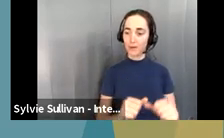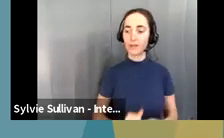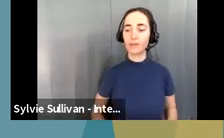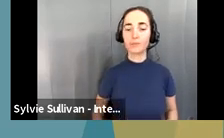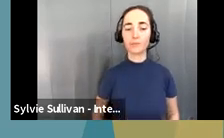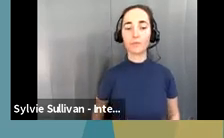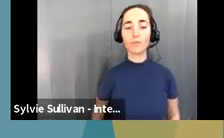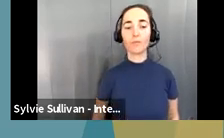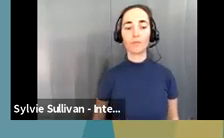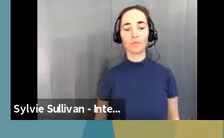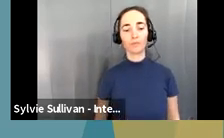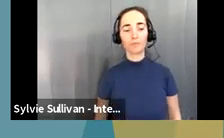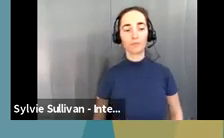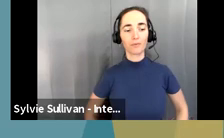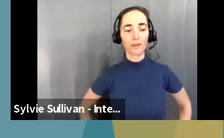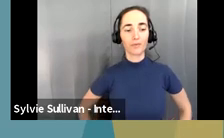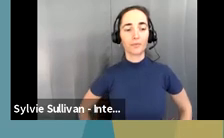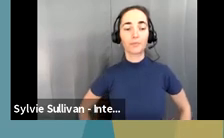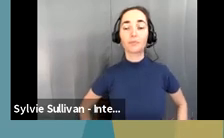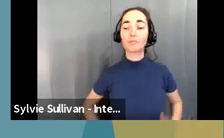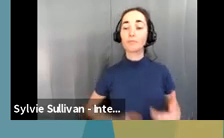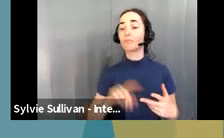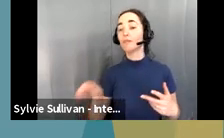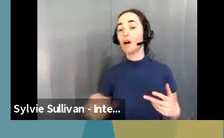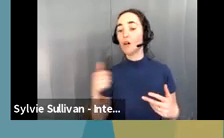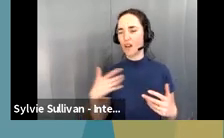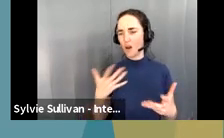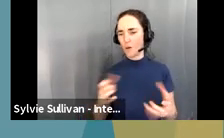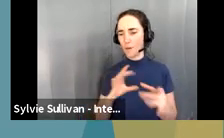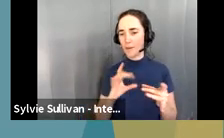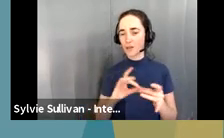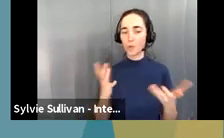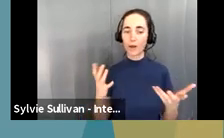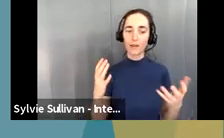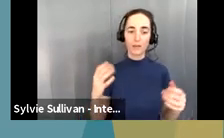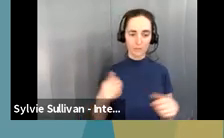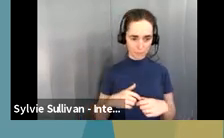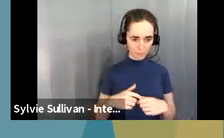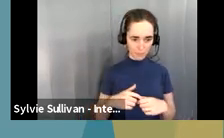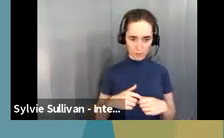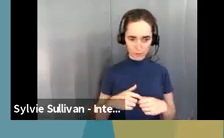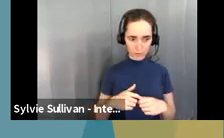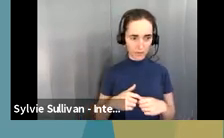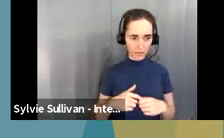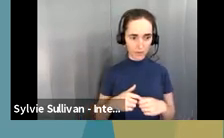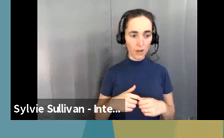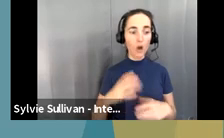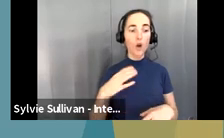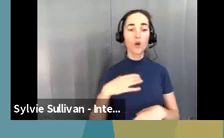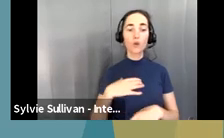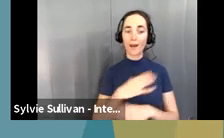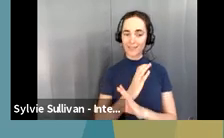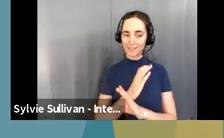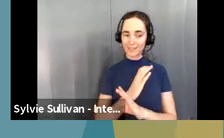The other thing that I was just wanting to mention briefly is our crisis crisis system of care initiatives. We have a lot of those initiatives actually